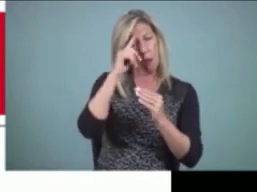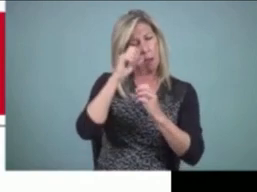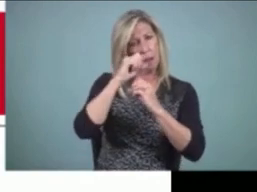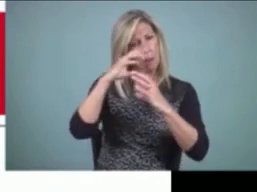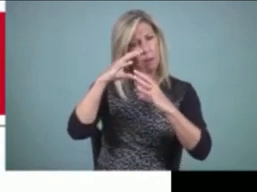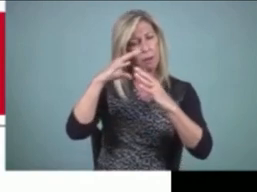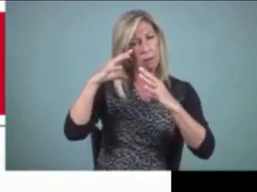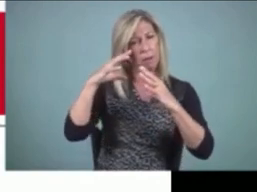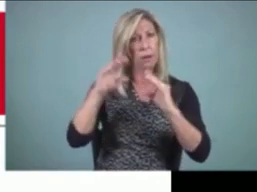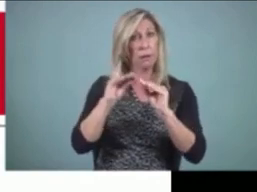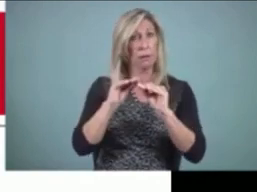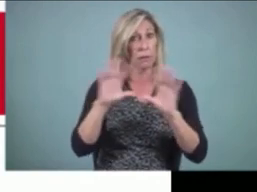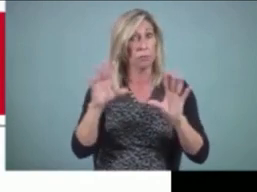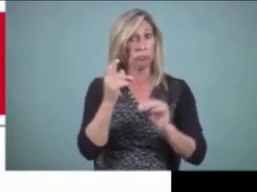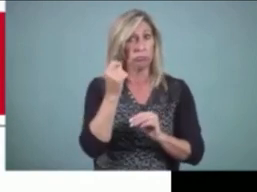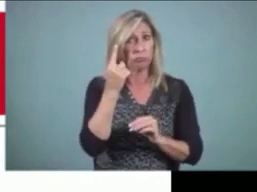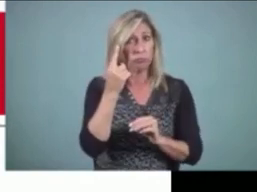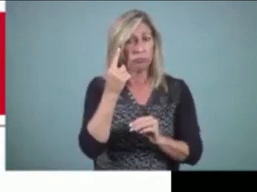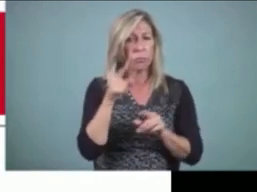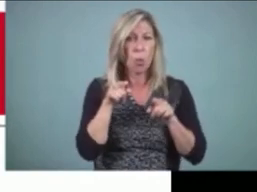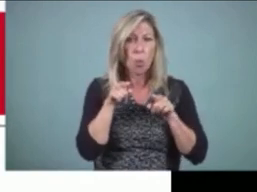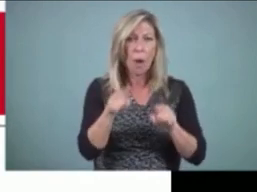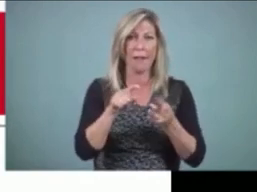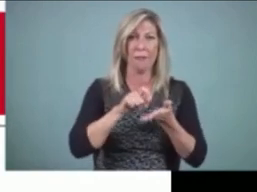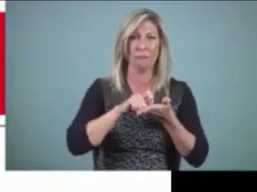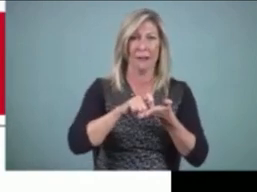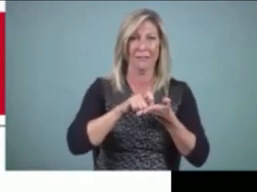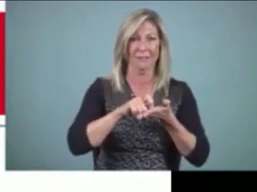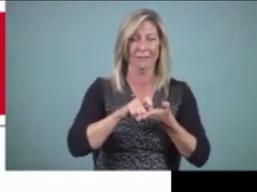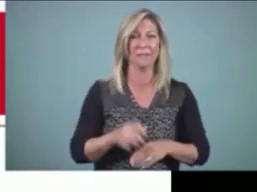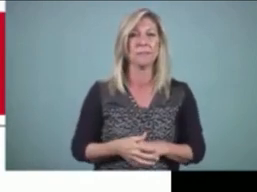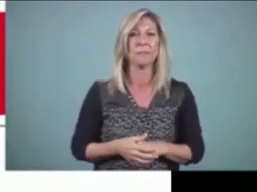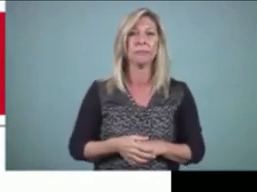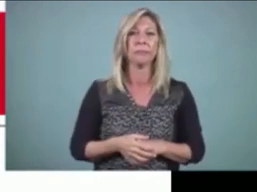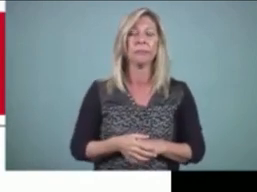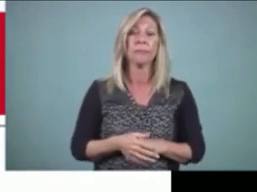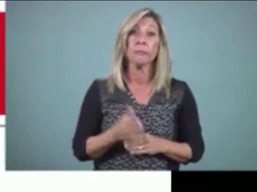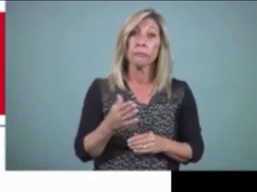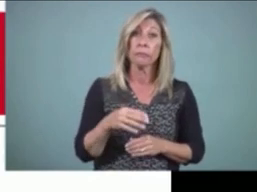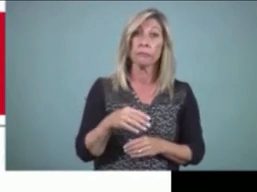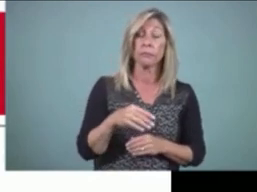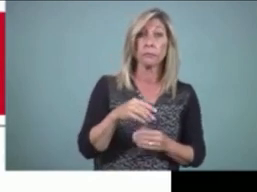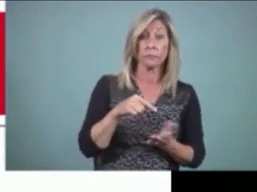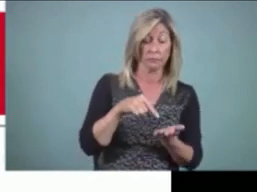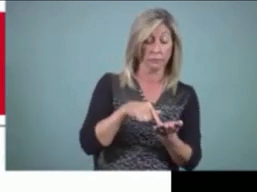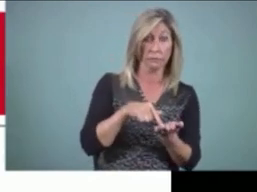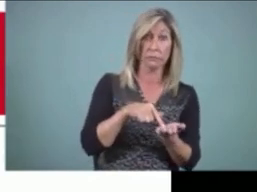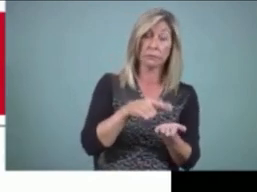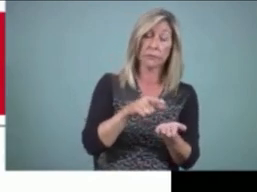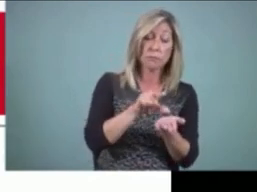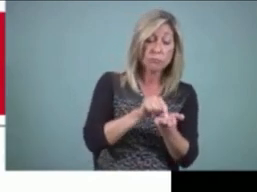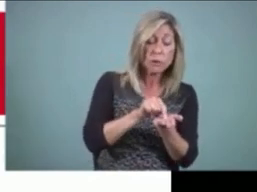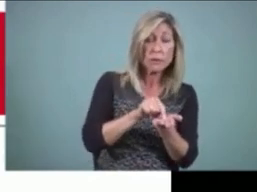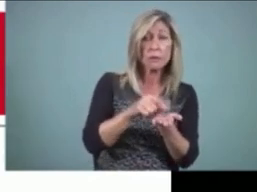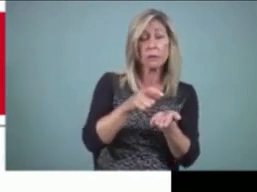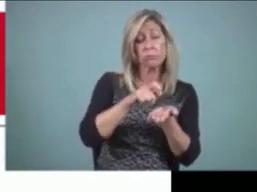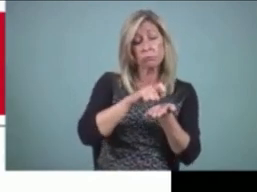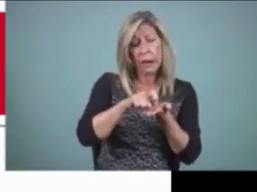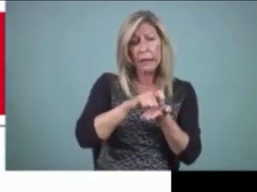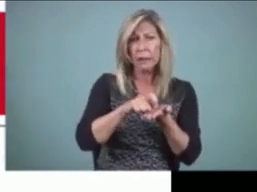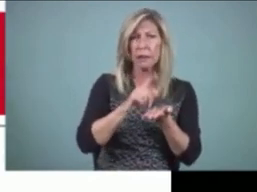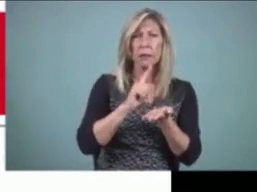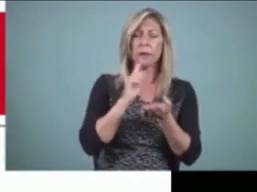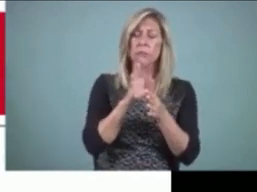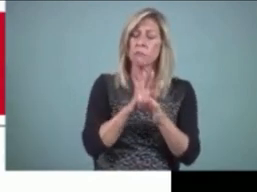thinking. And finally, print or writing is so important because it works in concert or connection